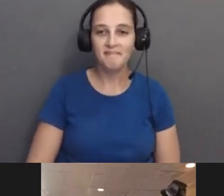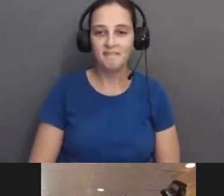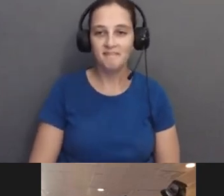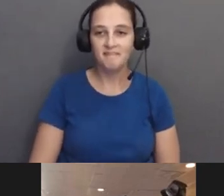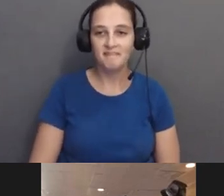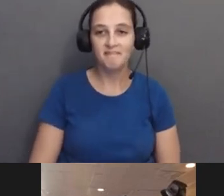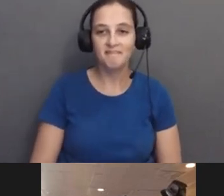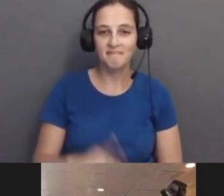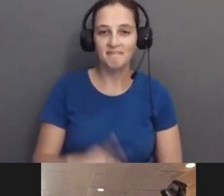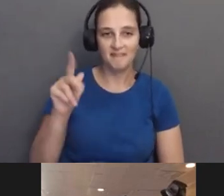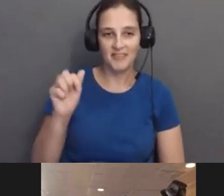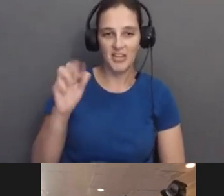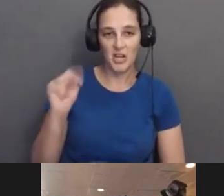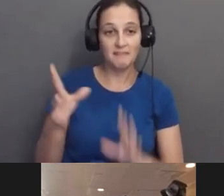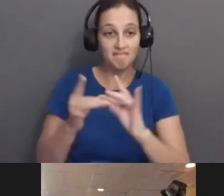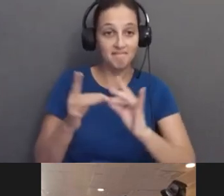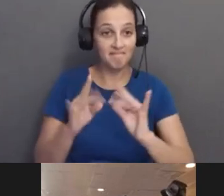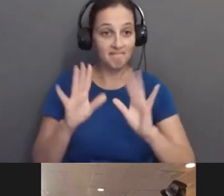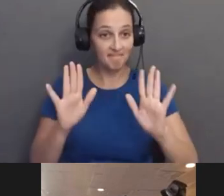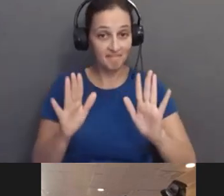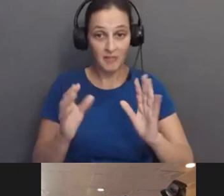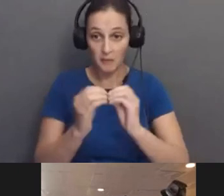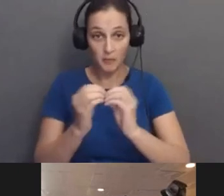Great. Thank you. Any final questions?